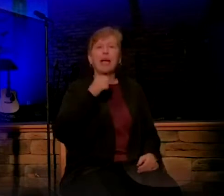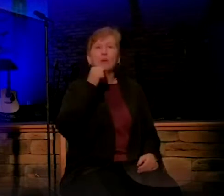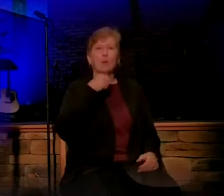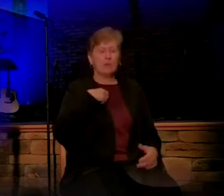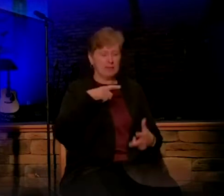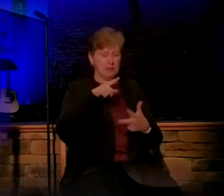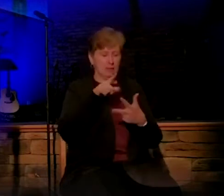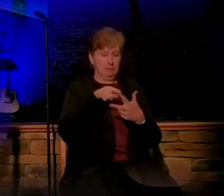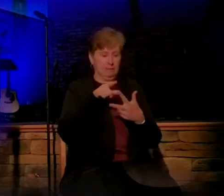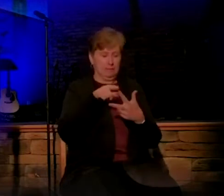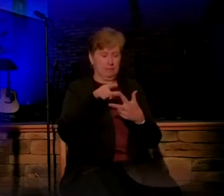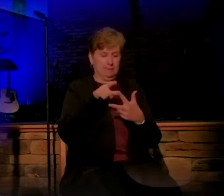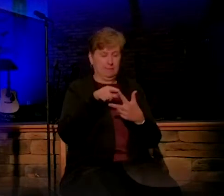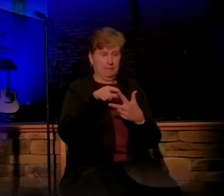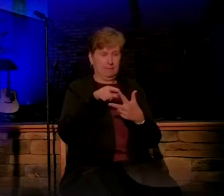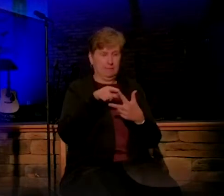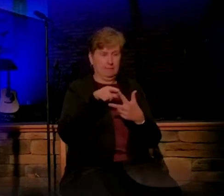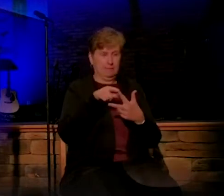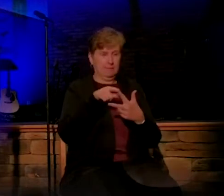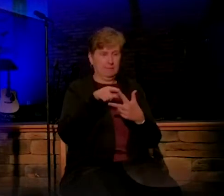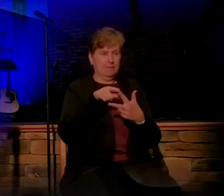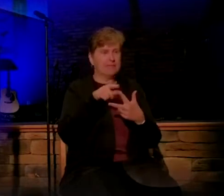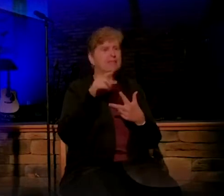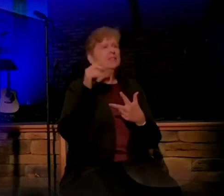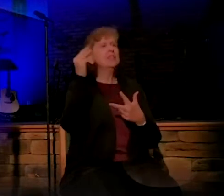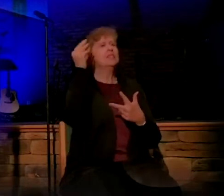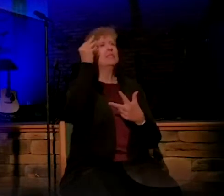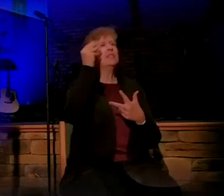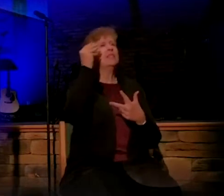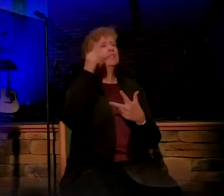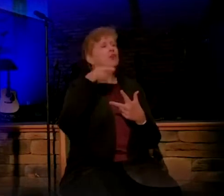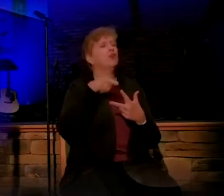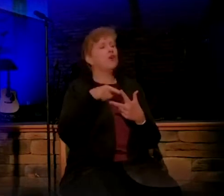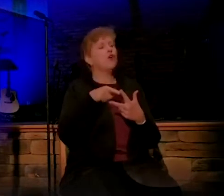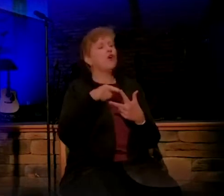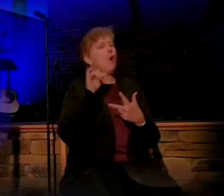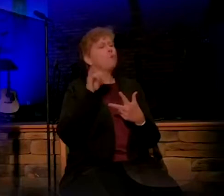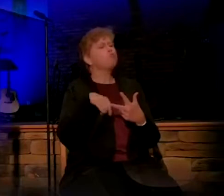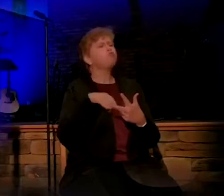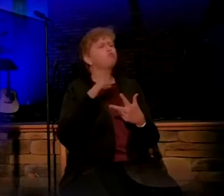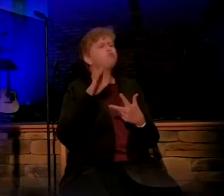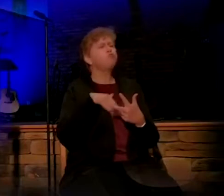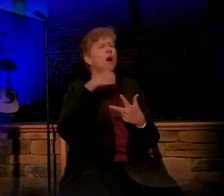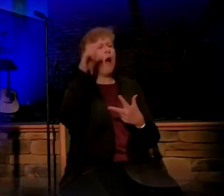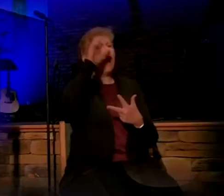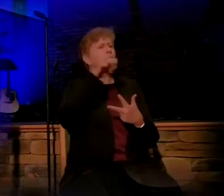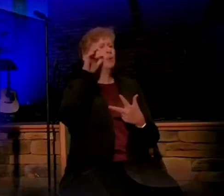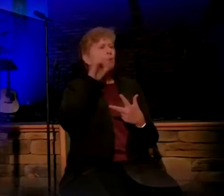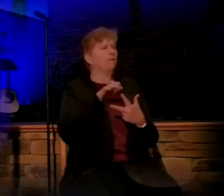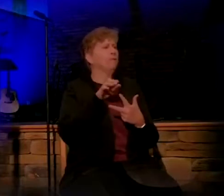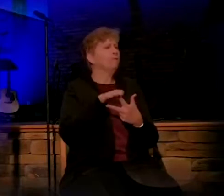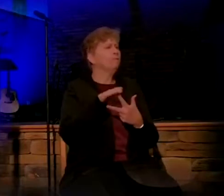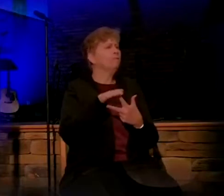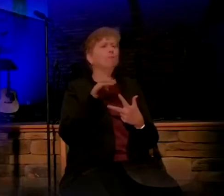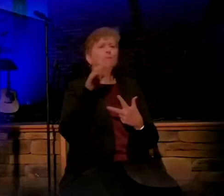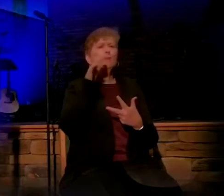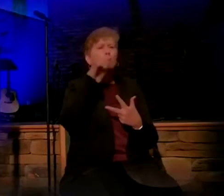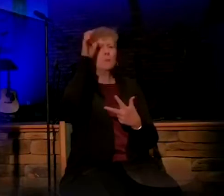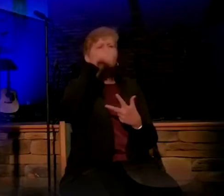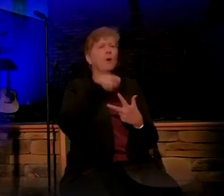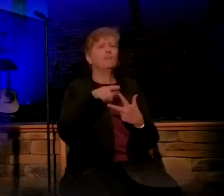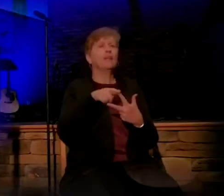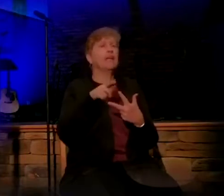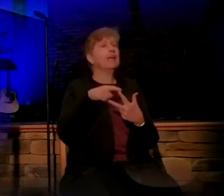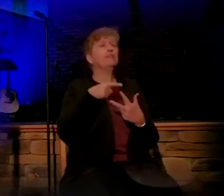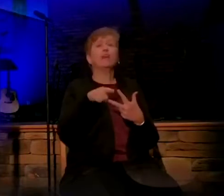number two, they would be considered husband and wife, even though they